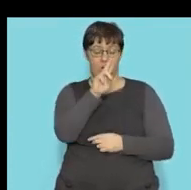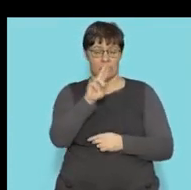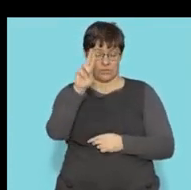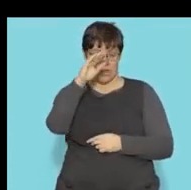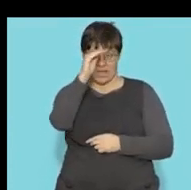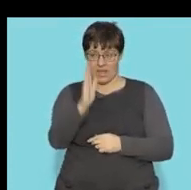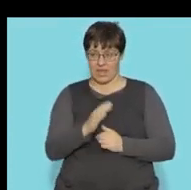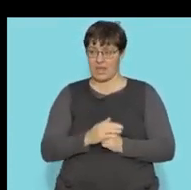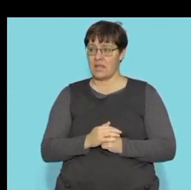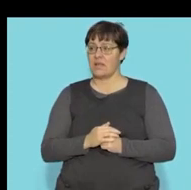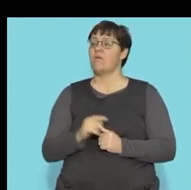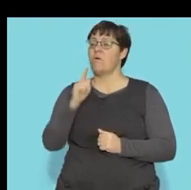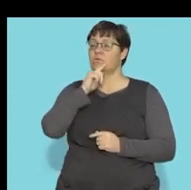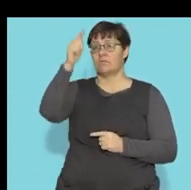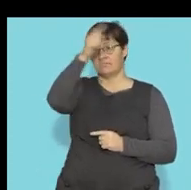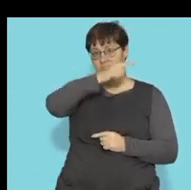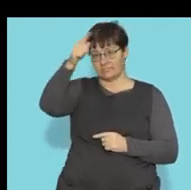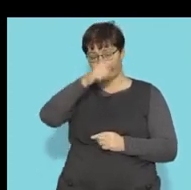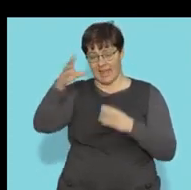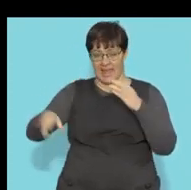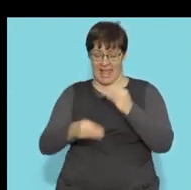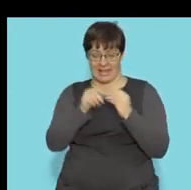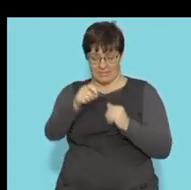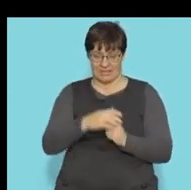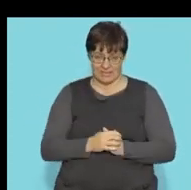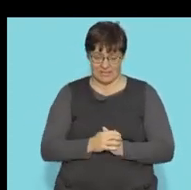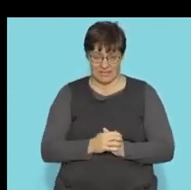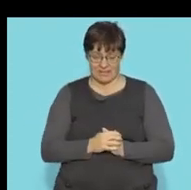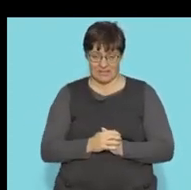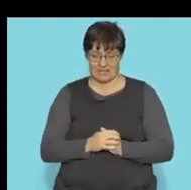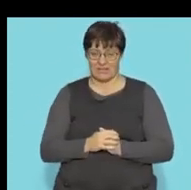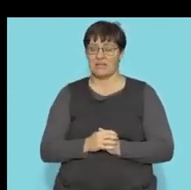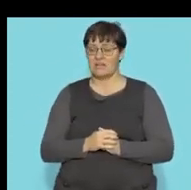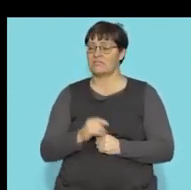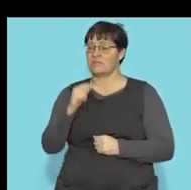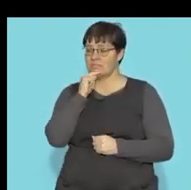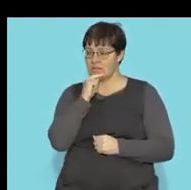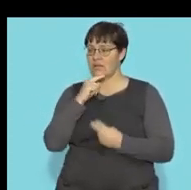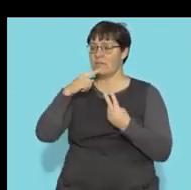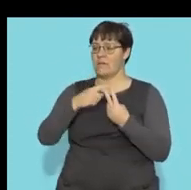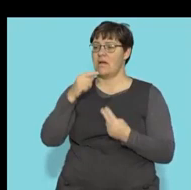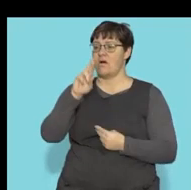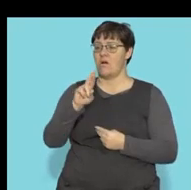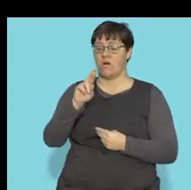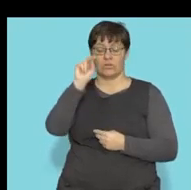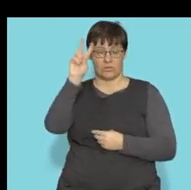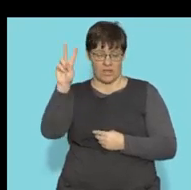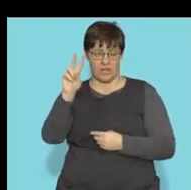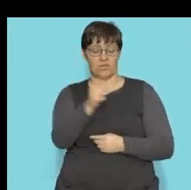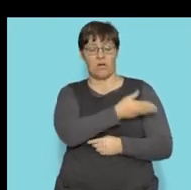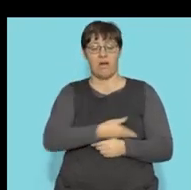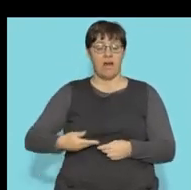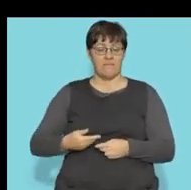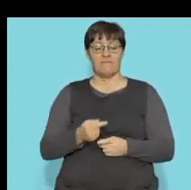also am adding the area of this top circle. And I know that the area of a circle is pi r squared. So